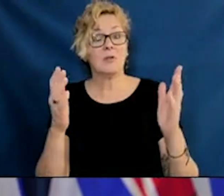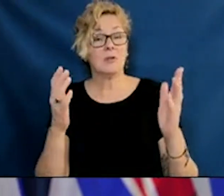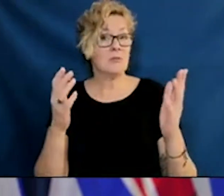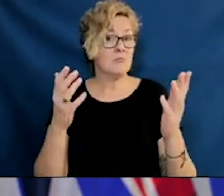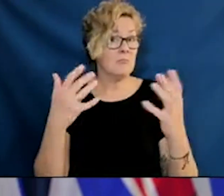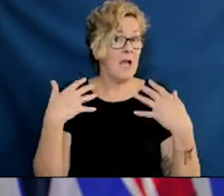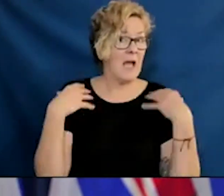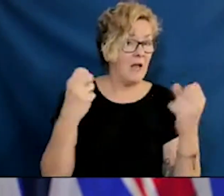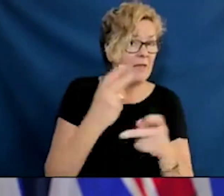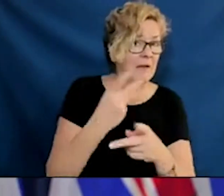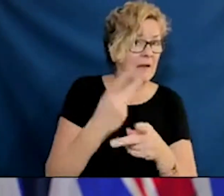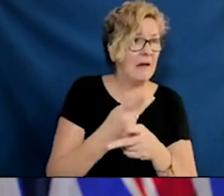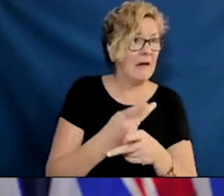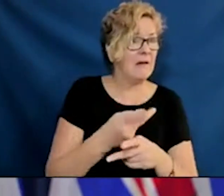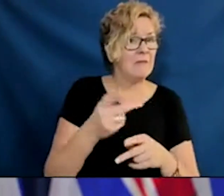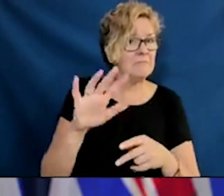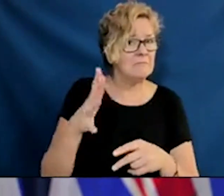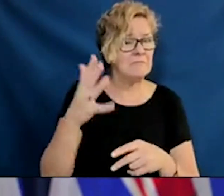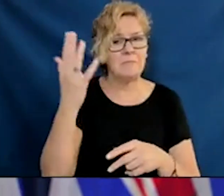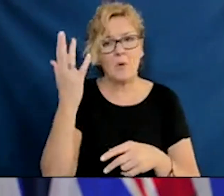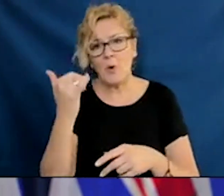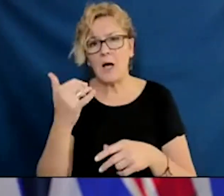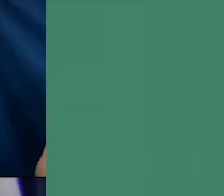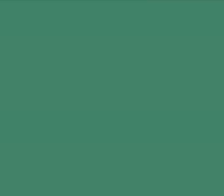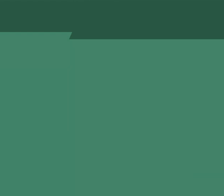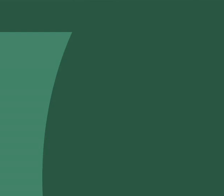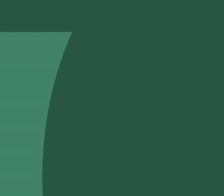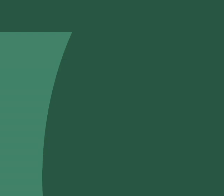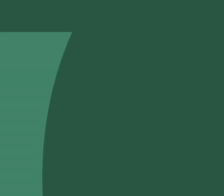places. And we'll have more information for you later this week.